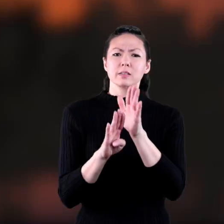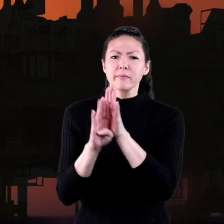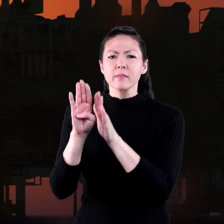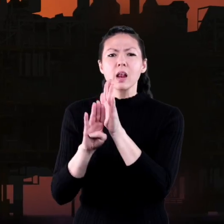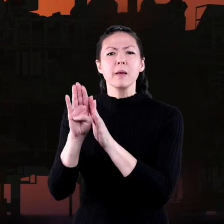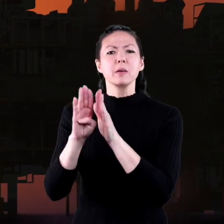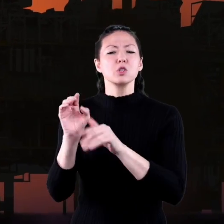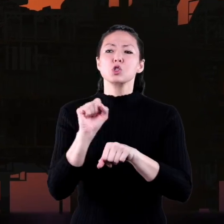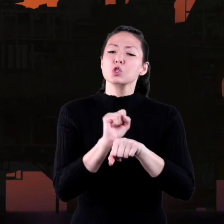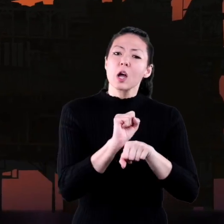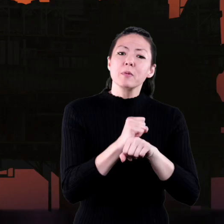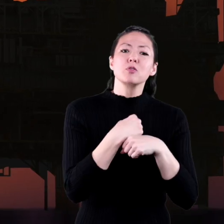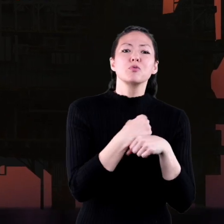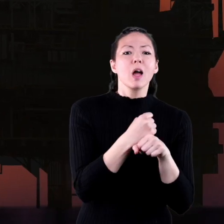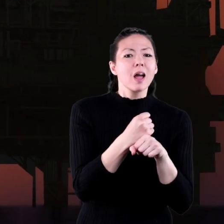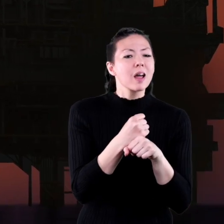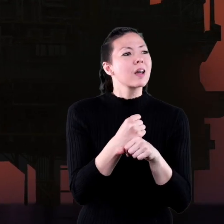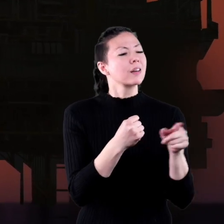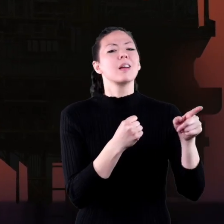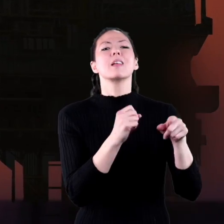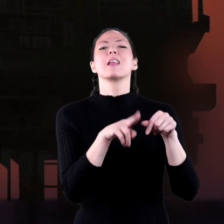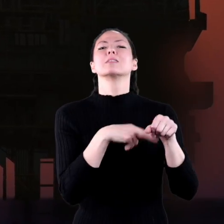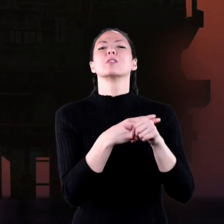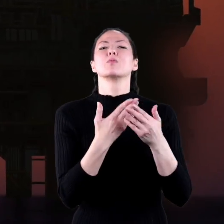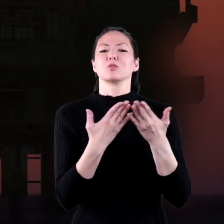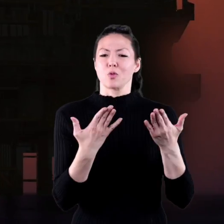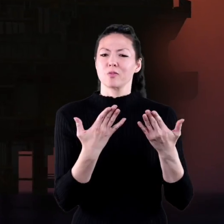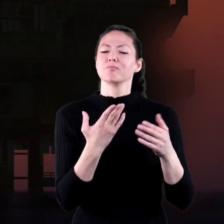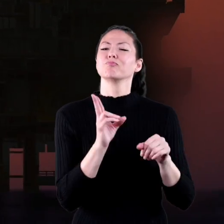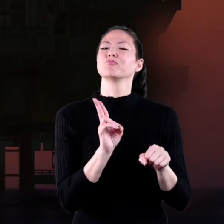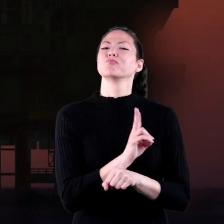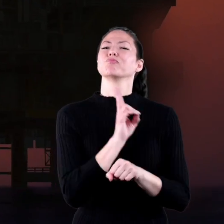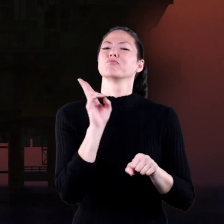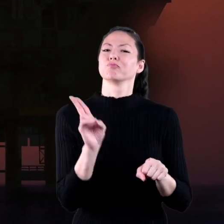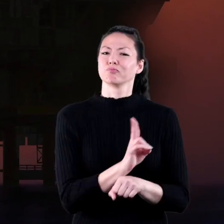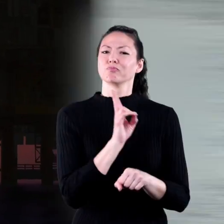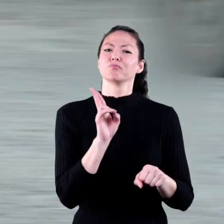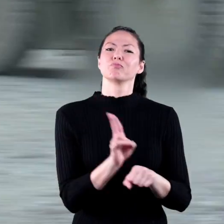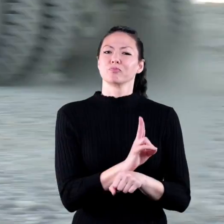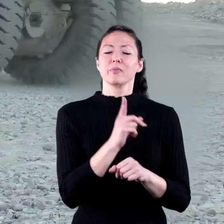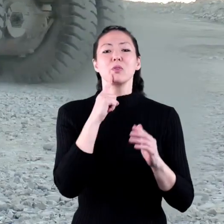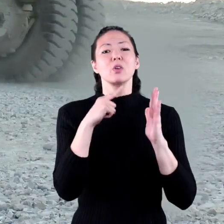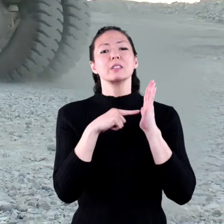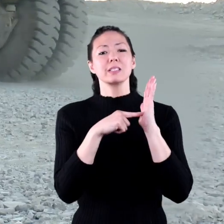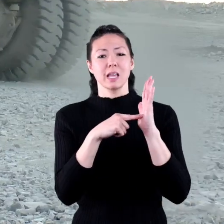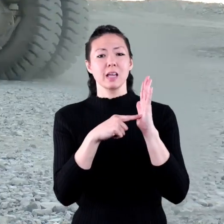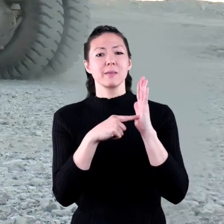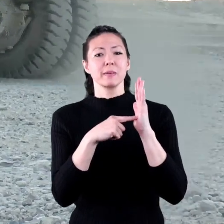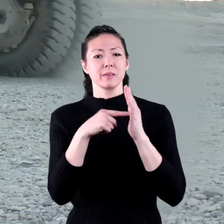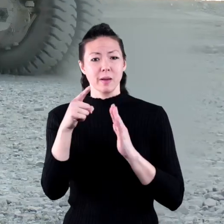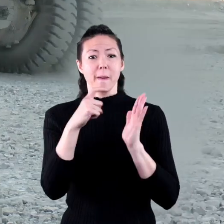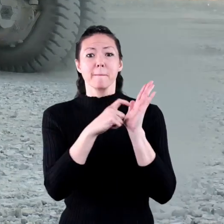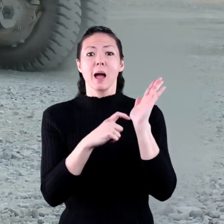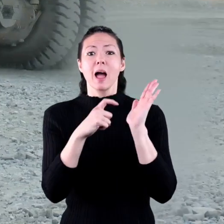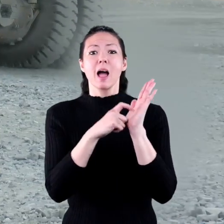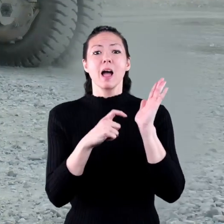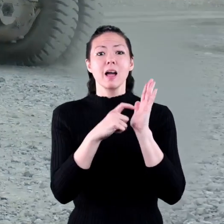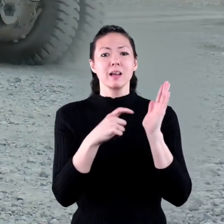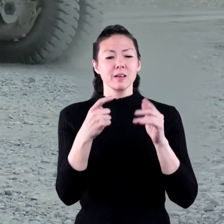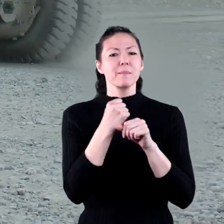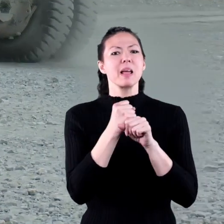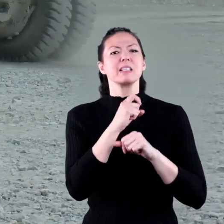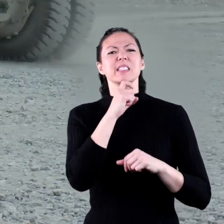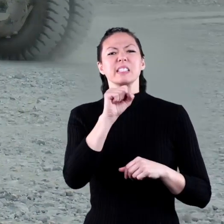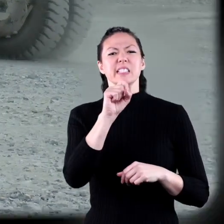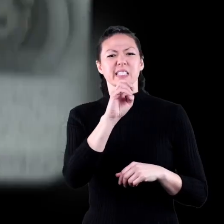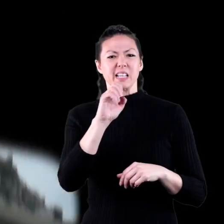Jobs are created as natural resources are used. For example, ores are mined